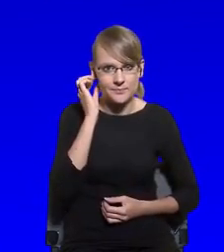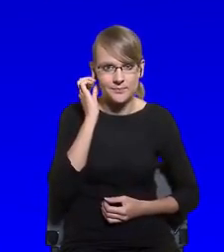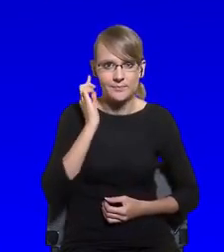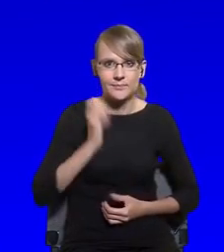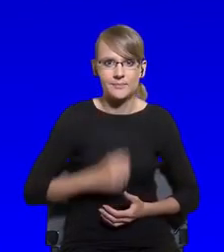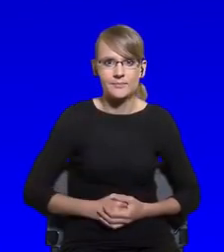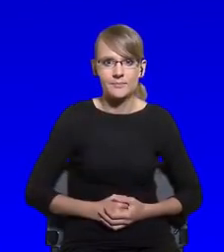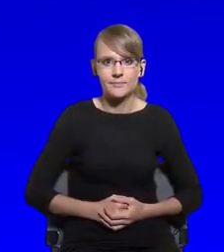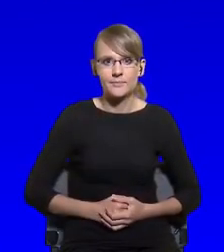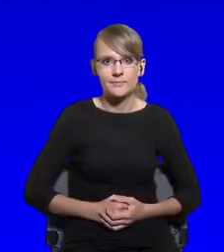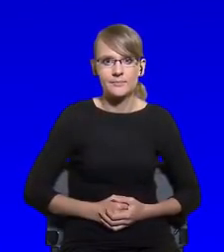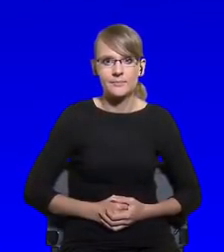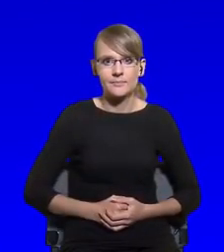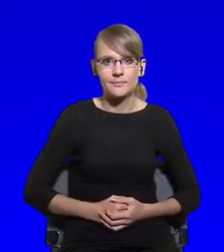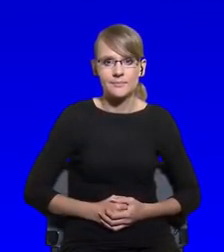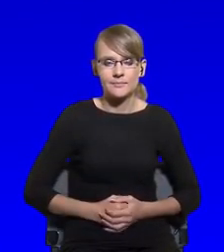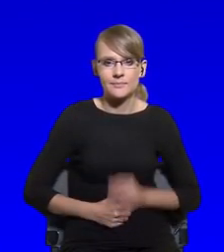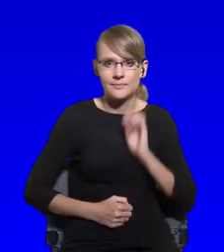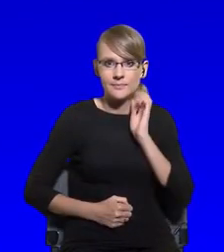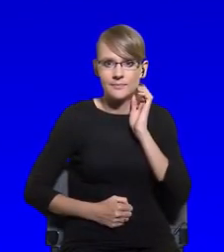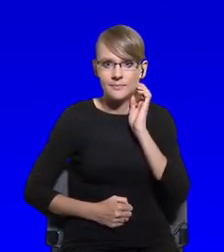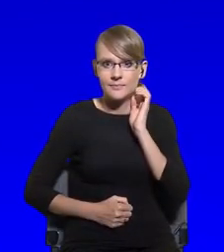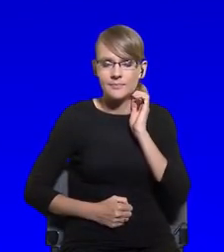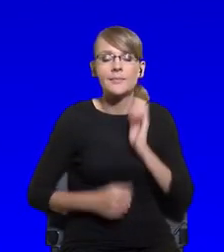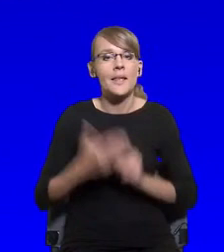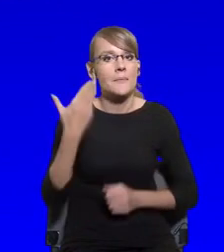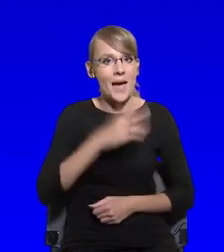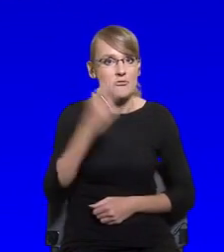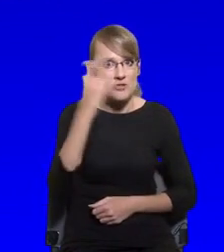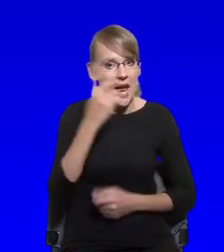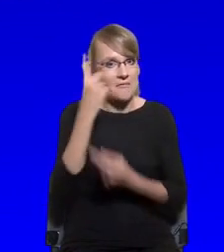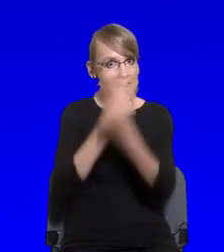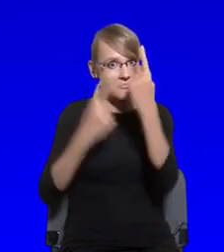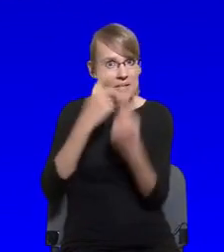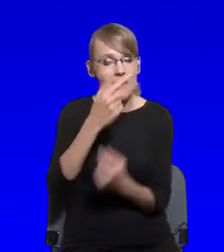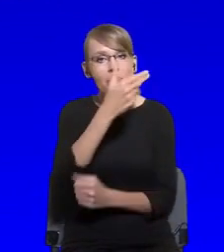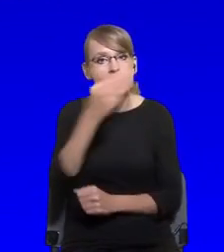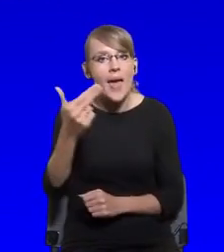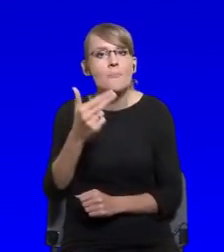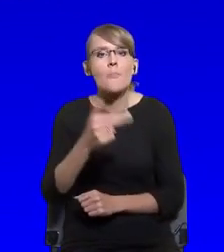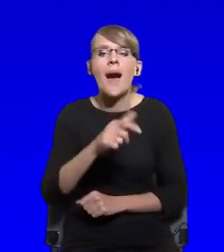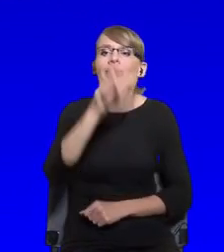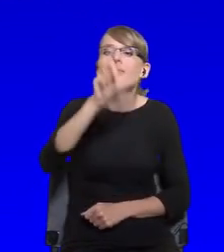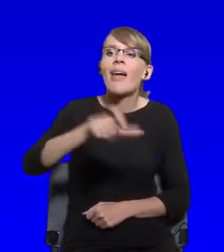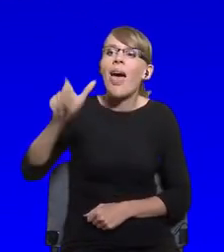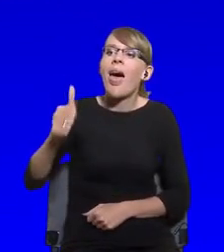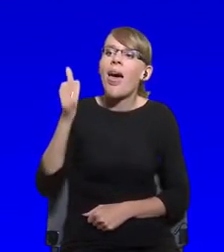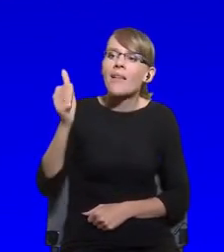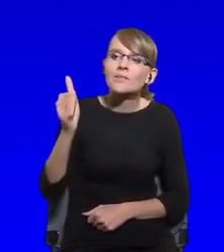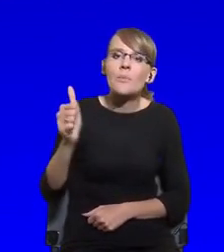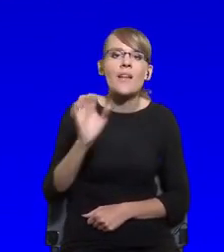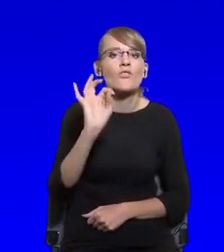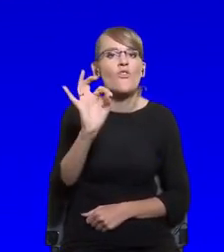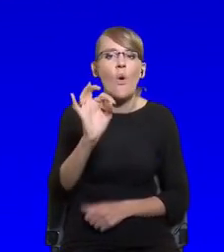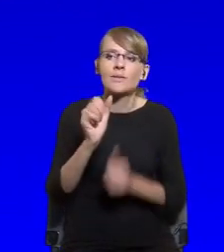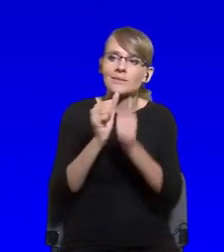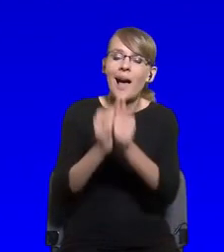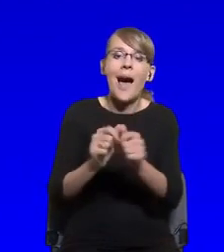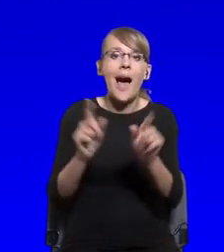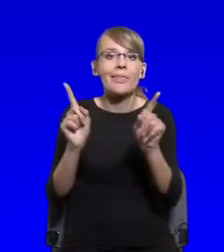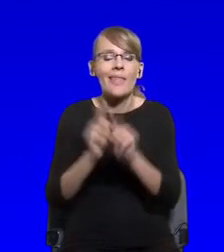Very interesting thoughts on the role of experts and the relationship between the experts and the governments,